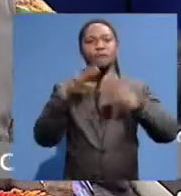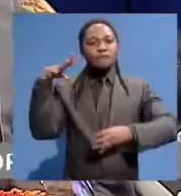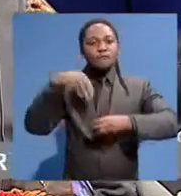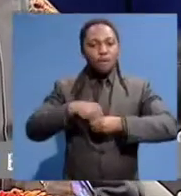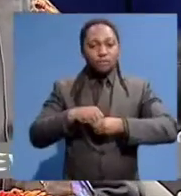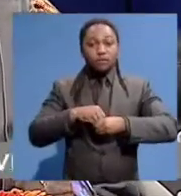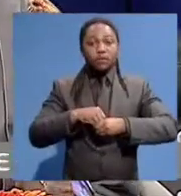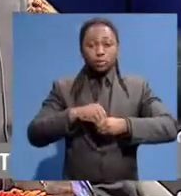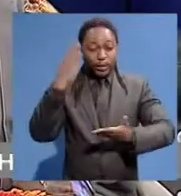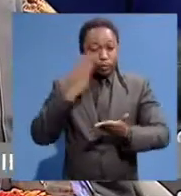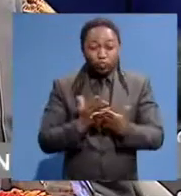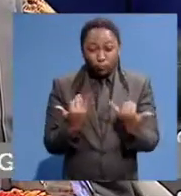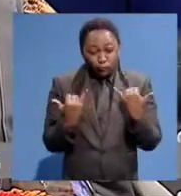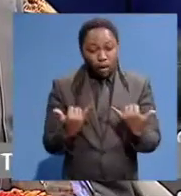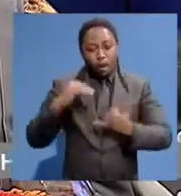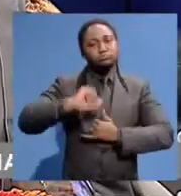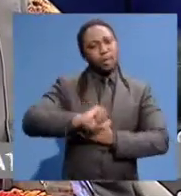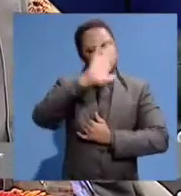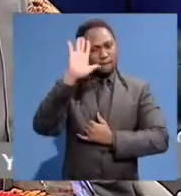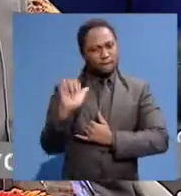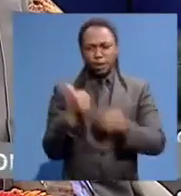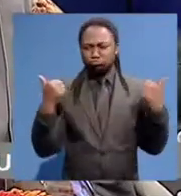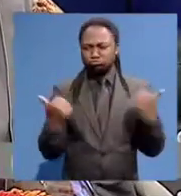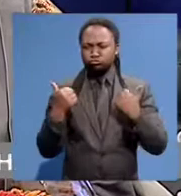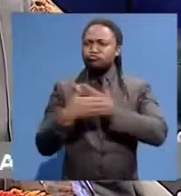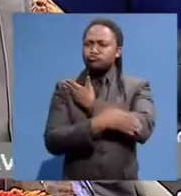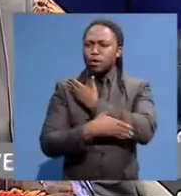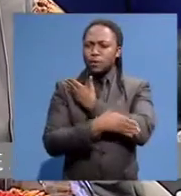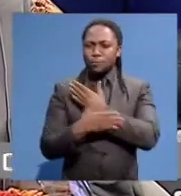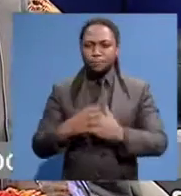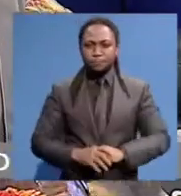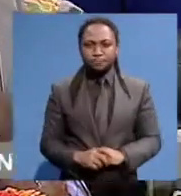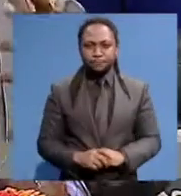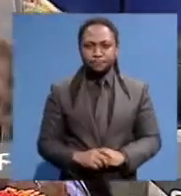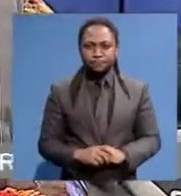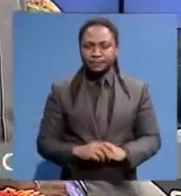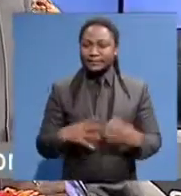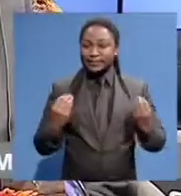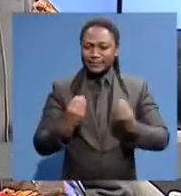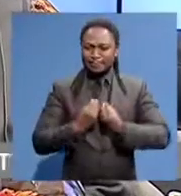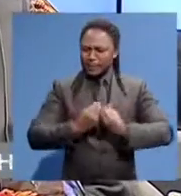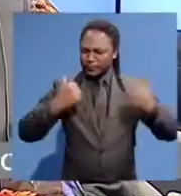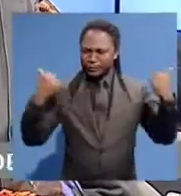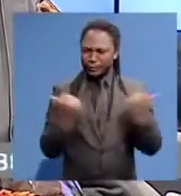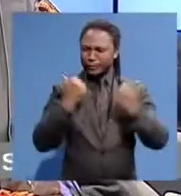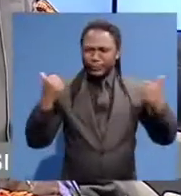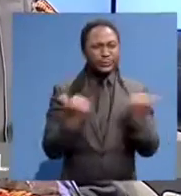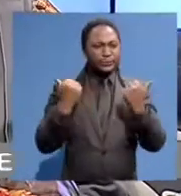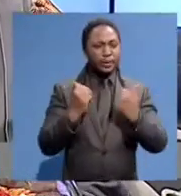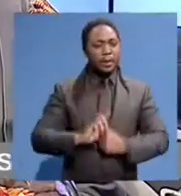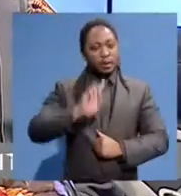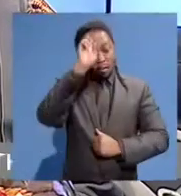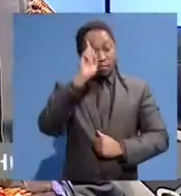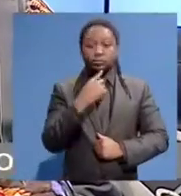we have today, you know? But one of the greatest, greatest, greatest greatness, it's Zantate Mandela, to be